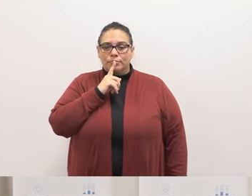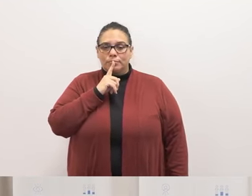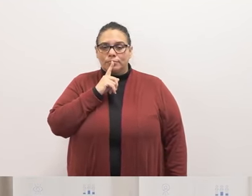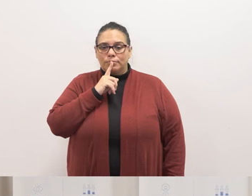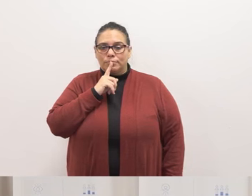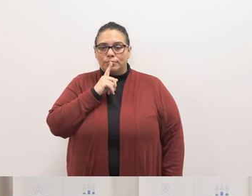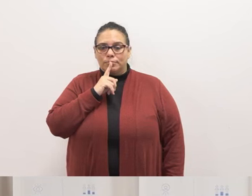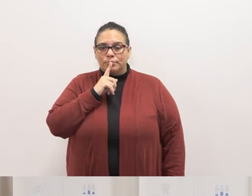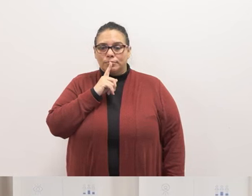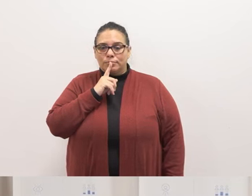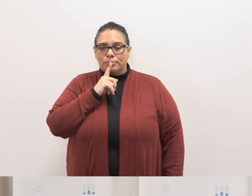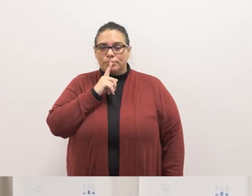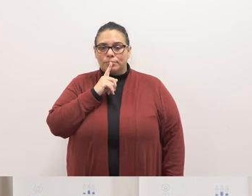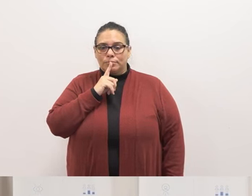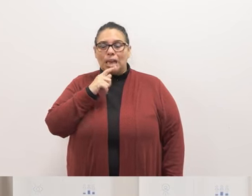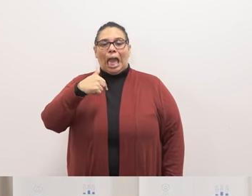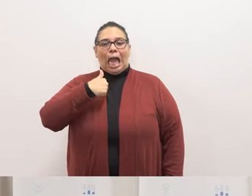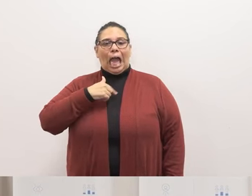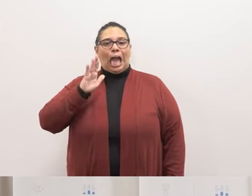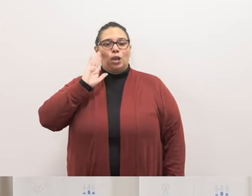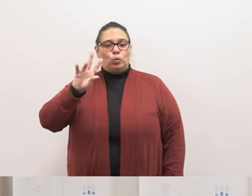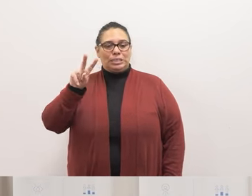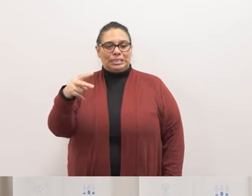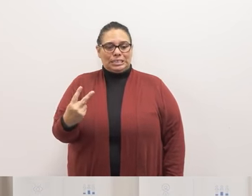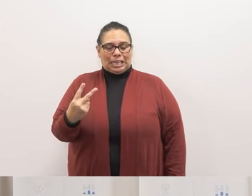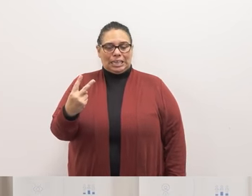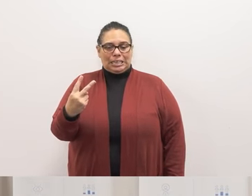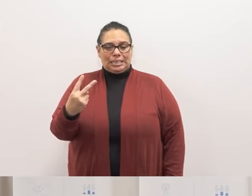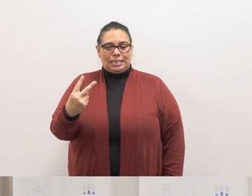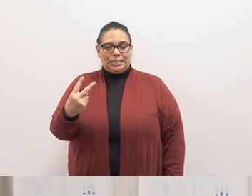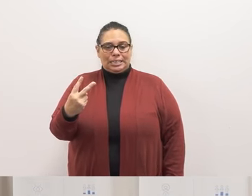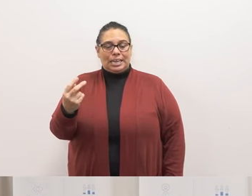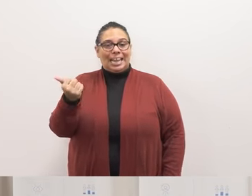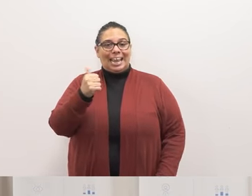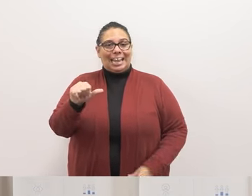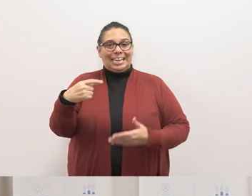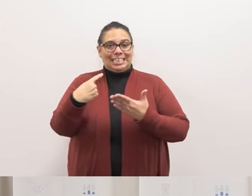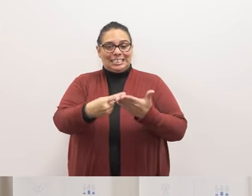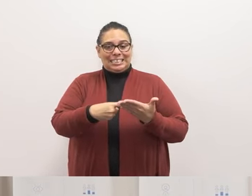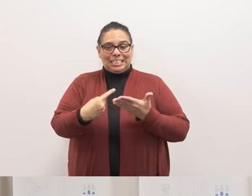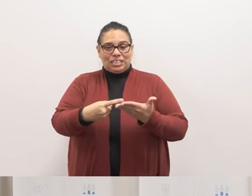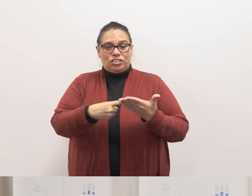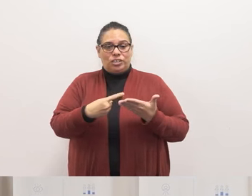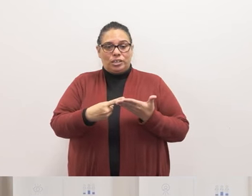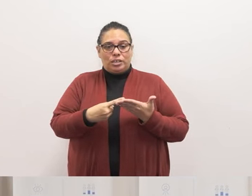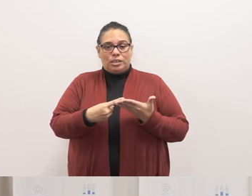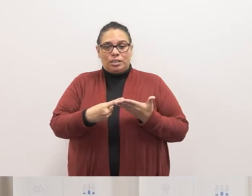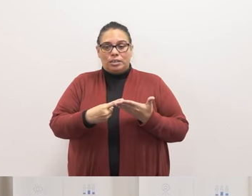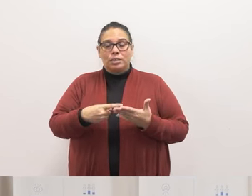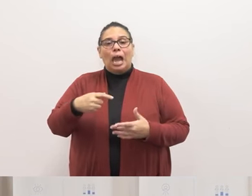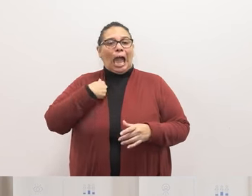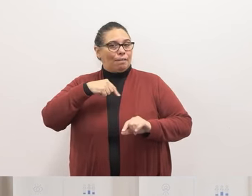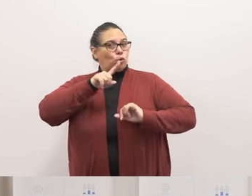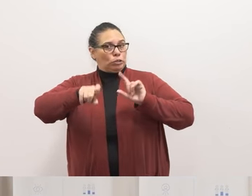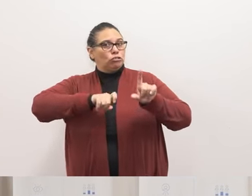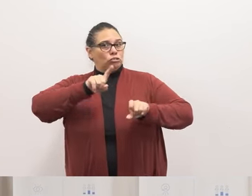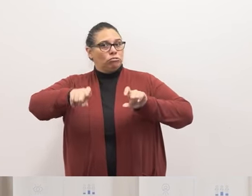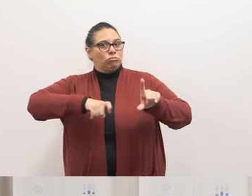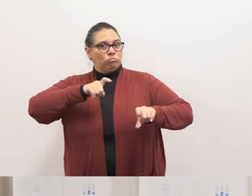will second that one is there any discussion I do have questions